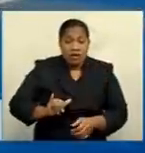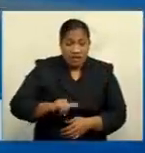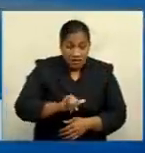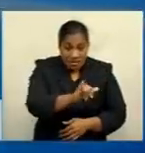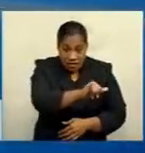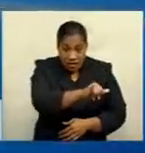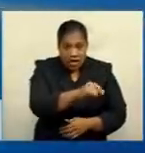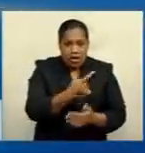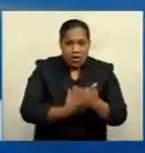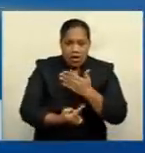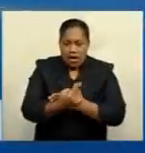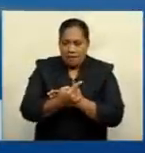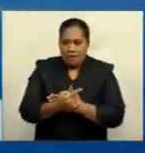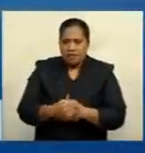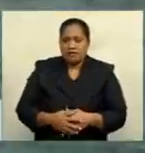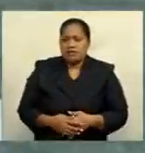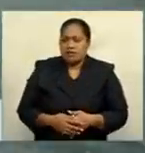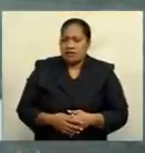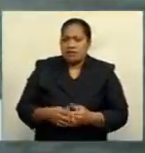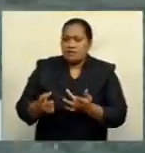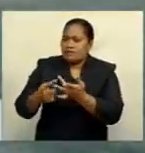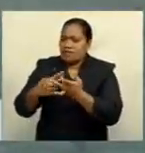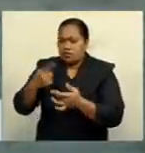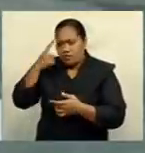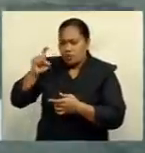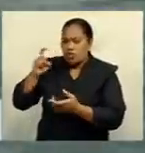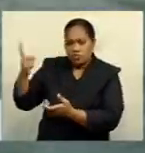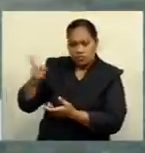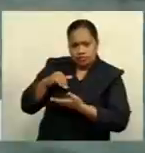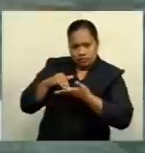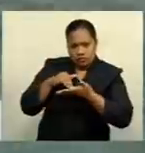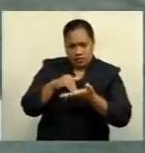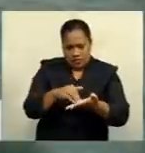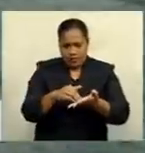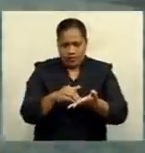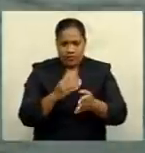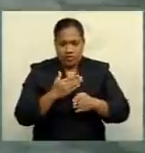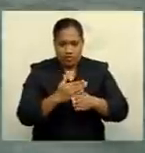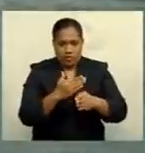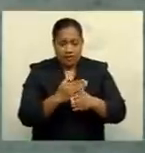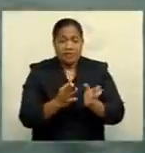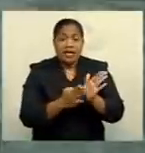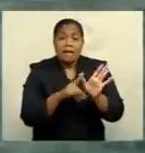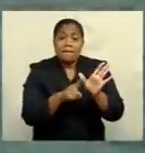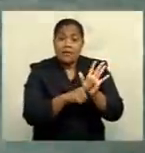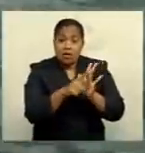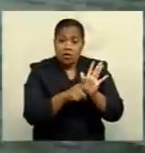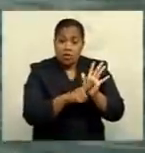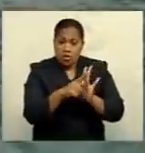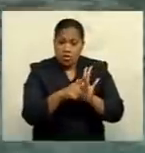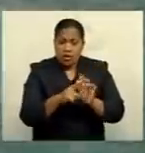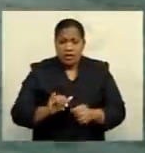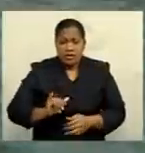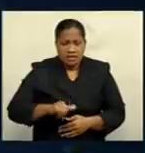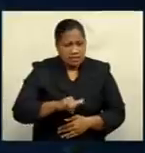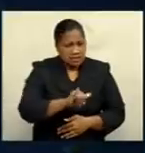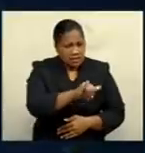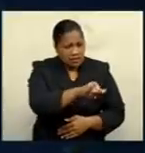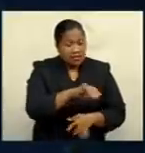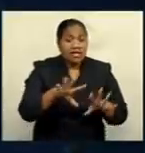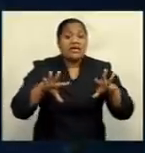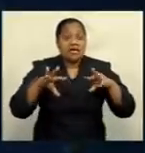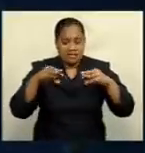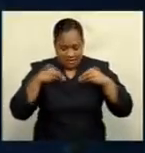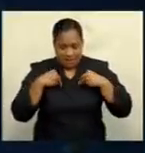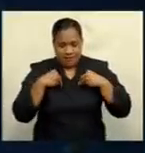called in to help with operations. In Malolo and also in Yasawa, the acceptance of the public health state measures,